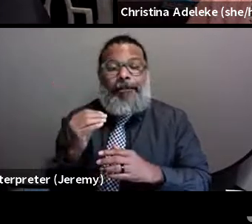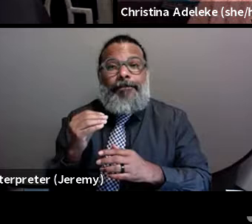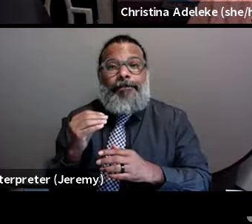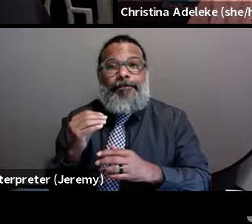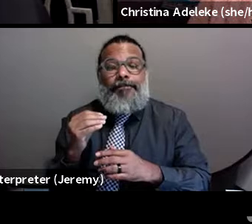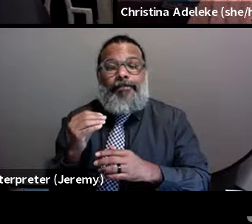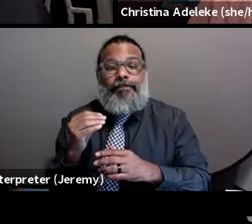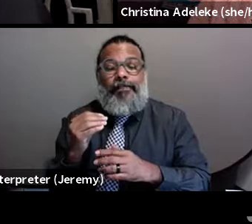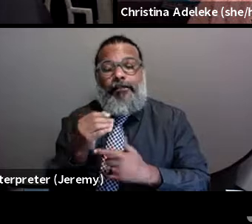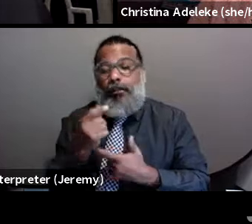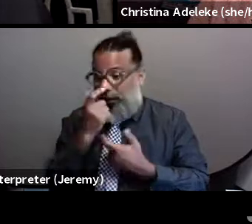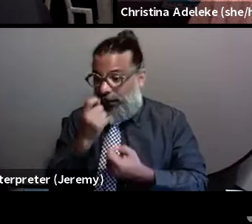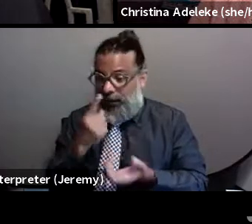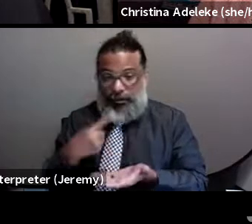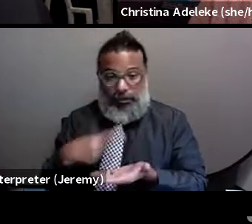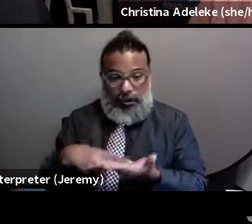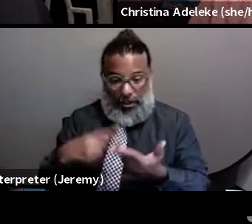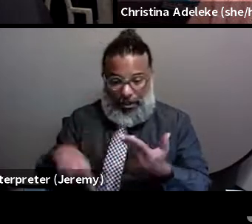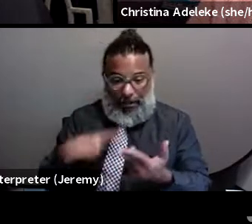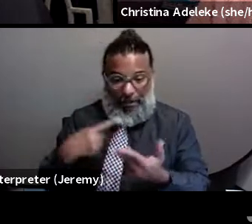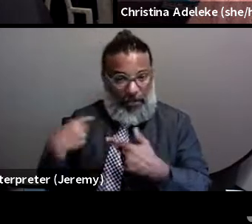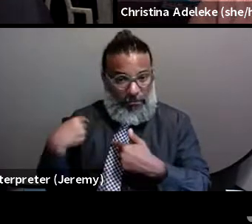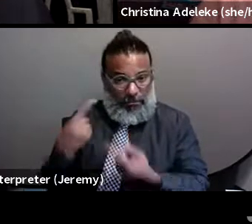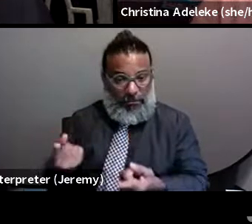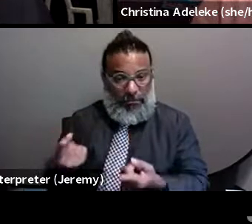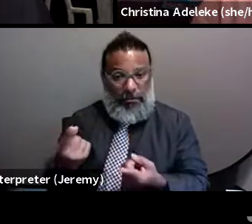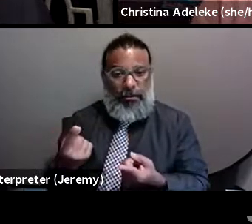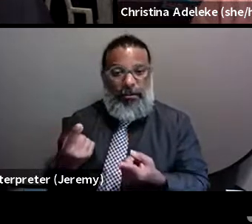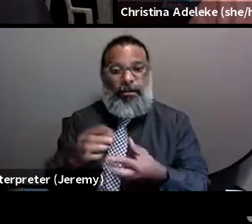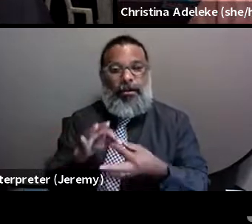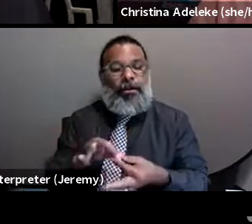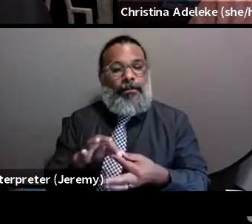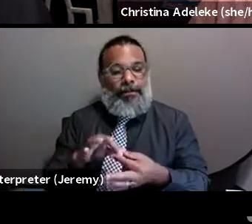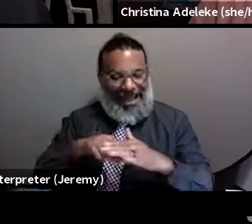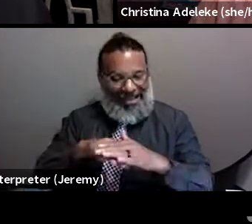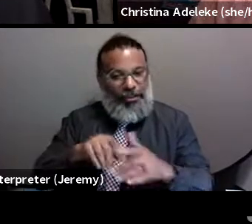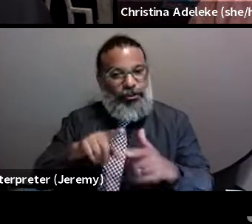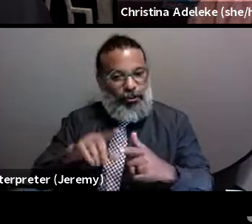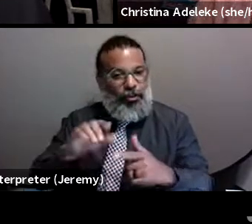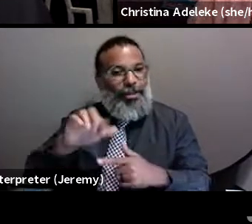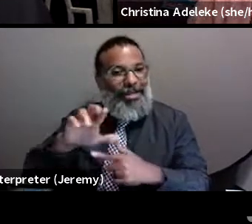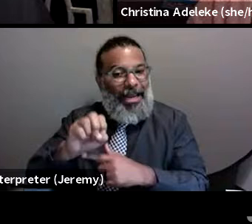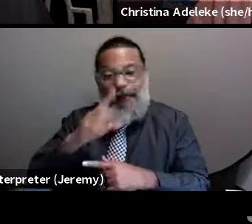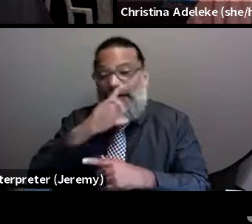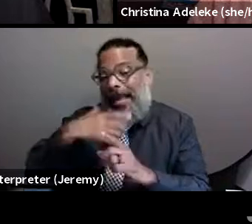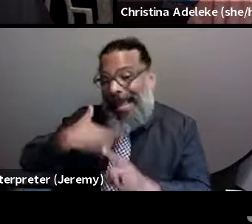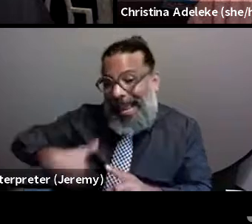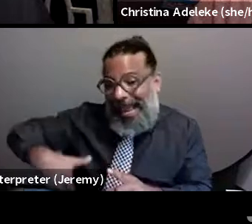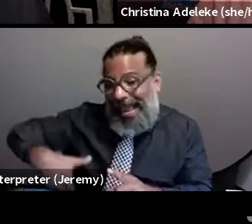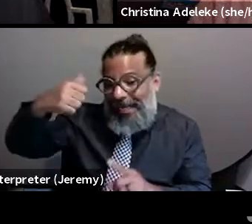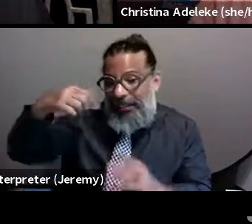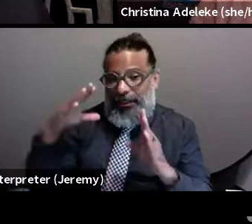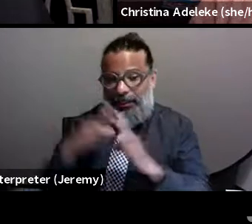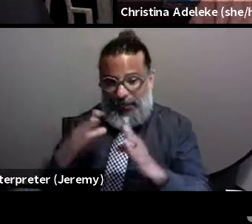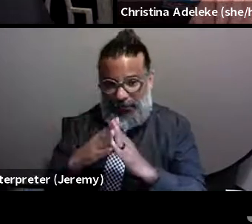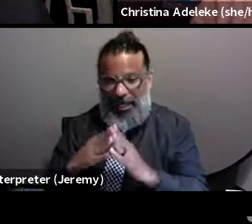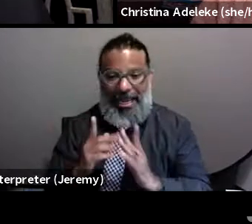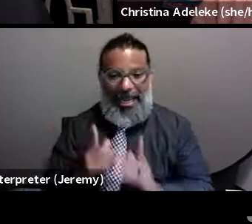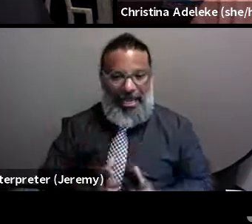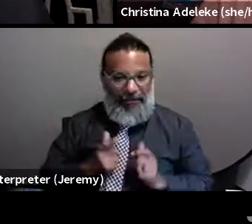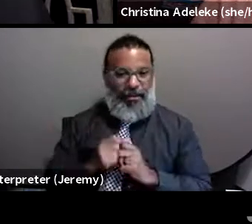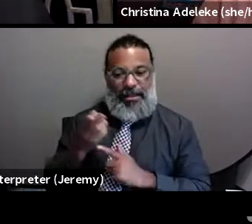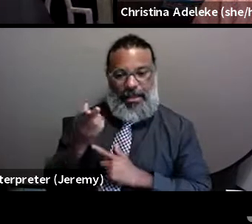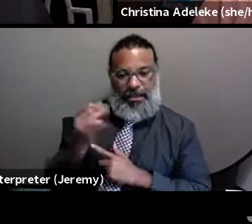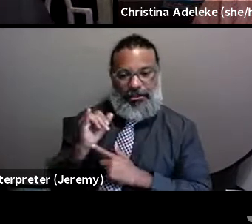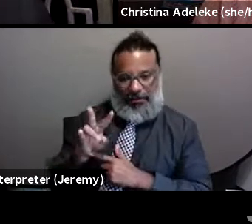that we've been taking, talking about in terms of access to care for the aging community, living with HIV, we're going to have